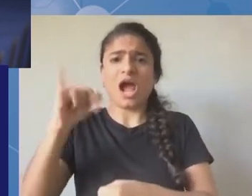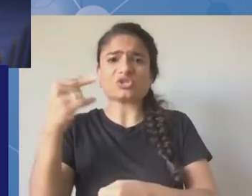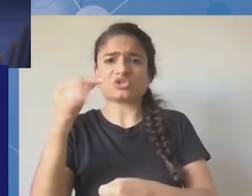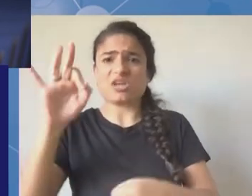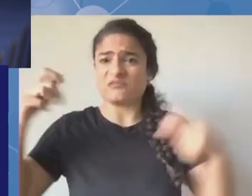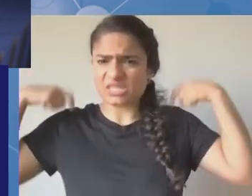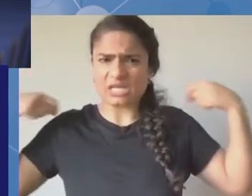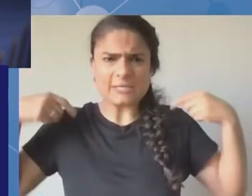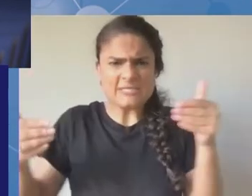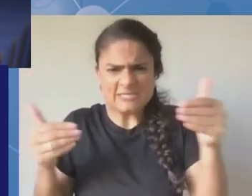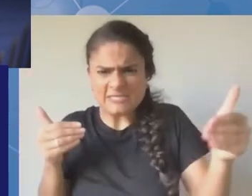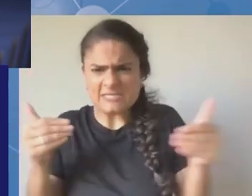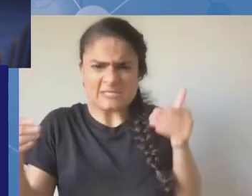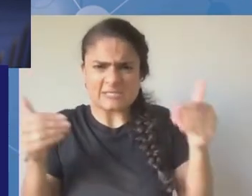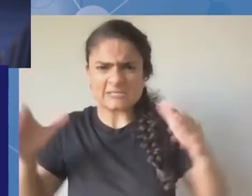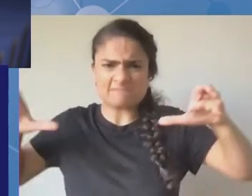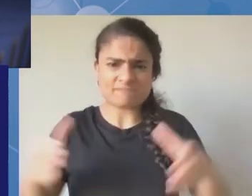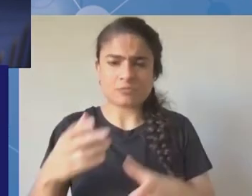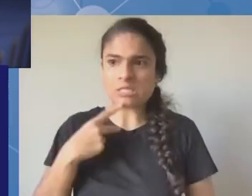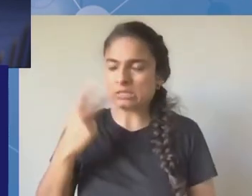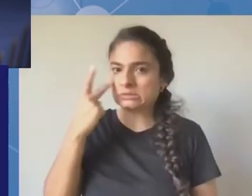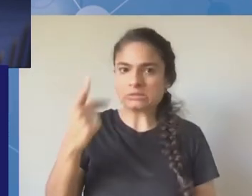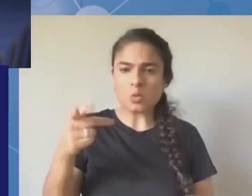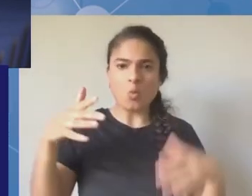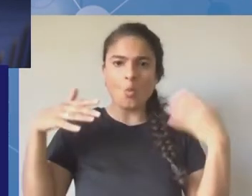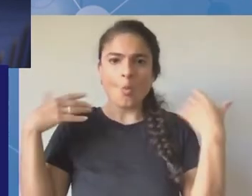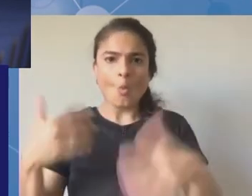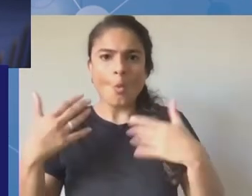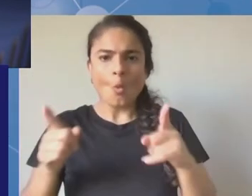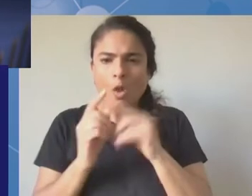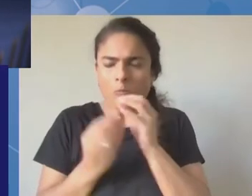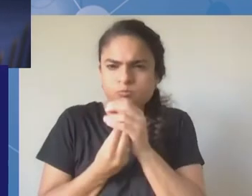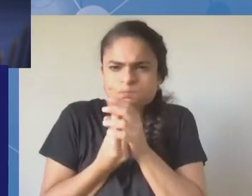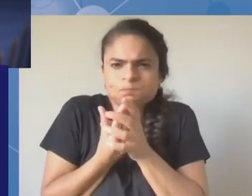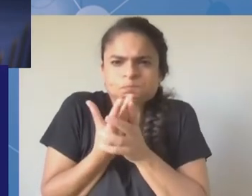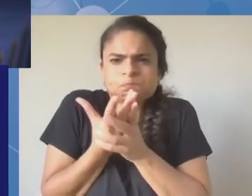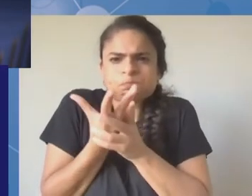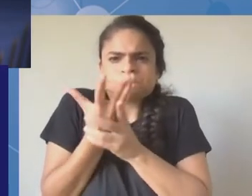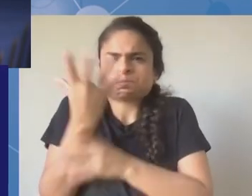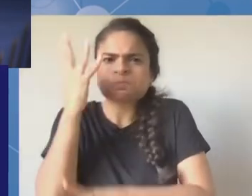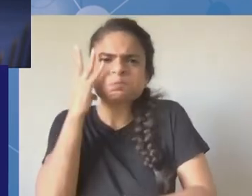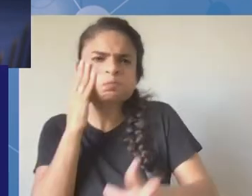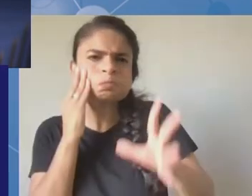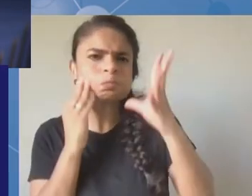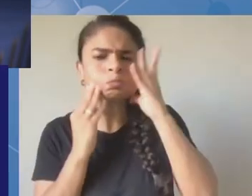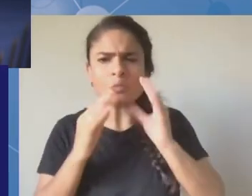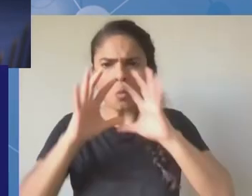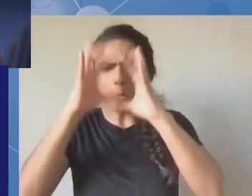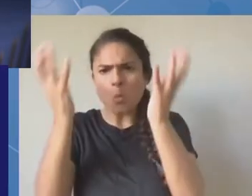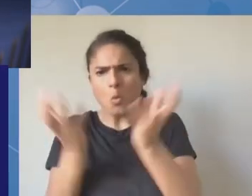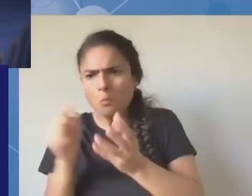and experience around the world on these issues but we have also seen the diversity of needs